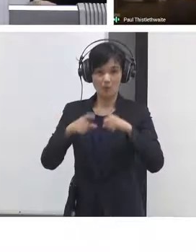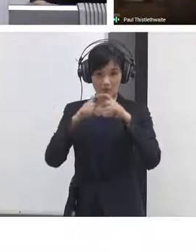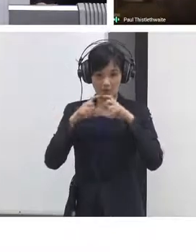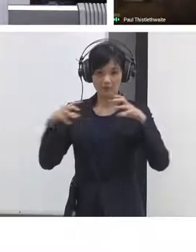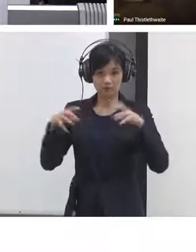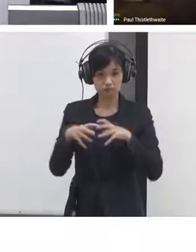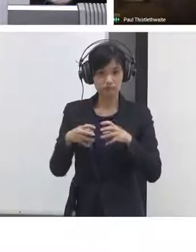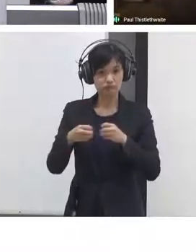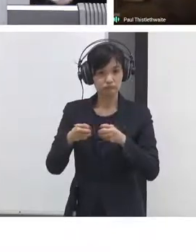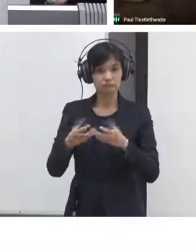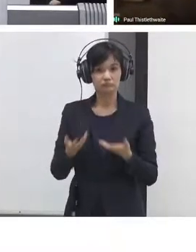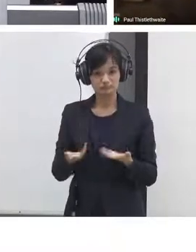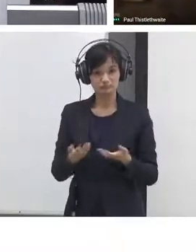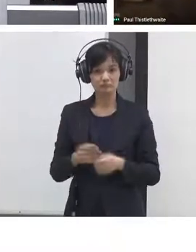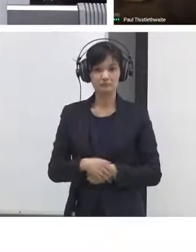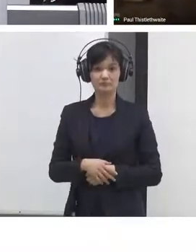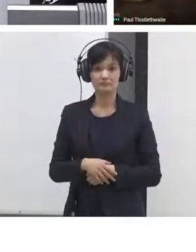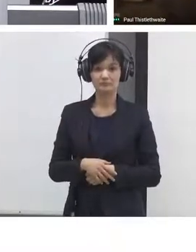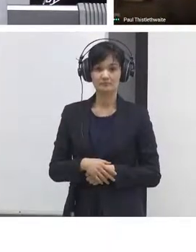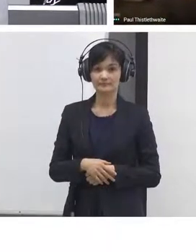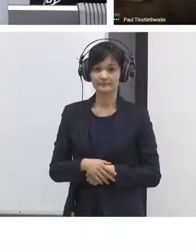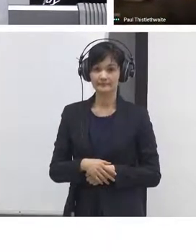facilitator not an easy step